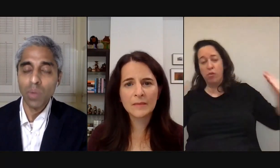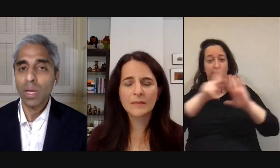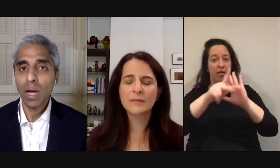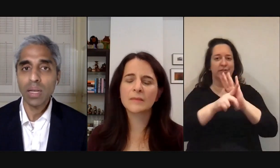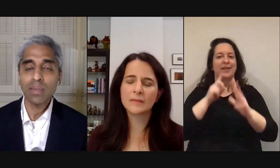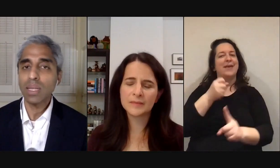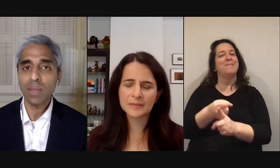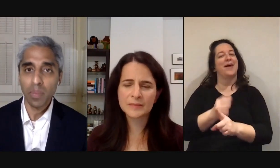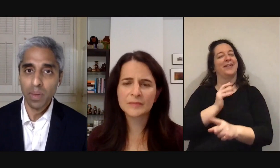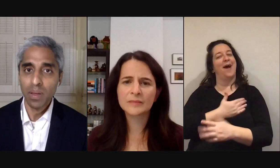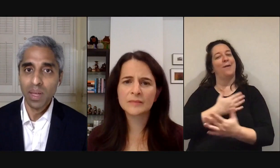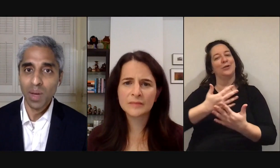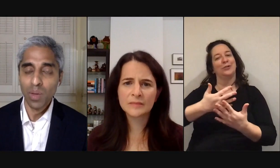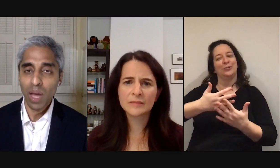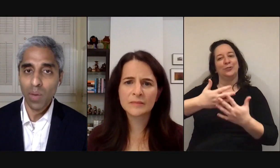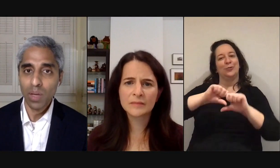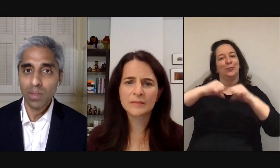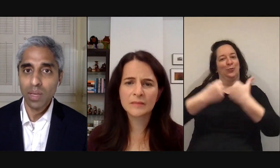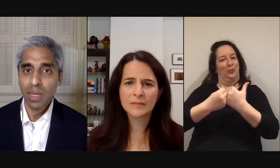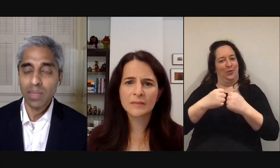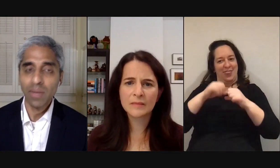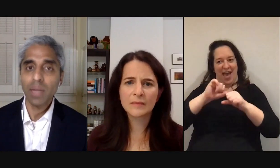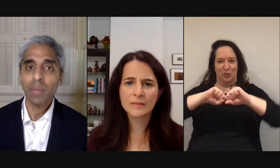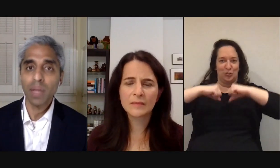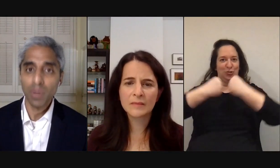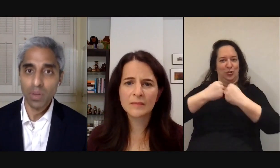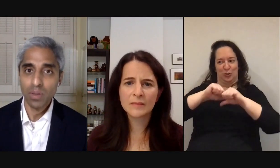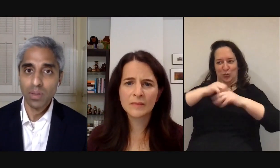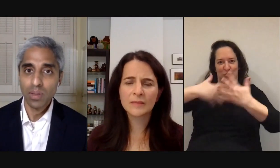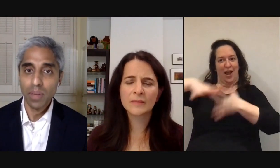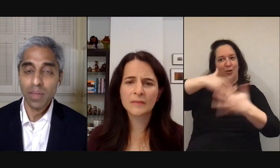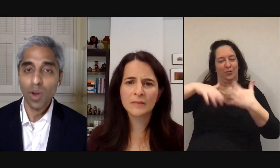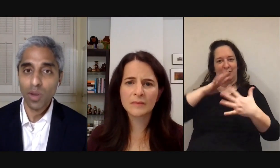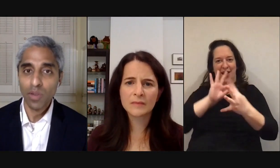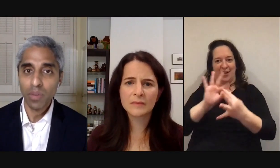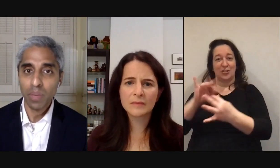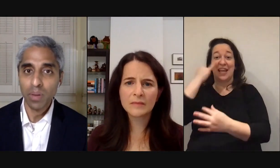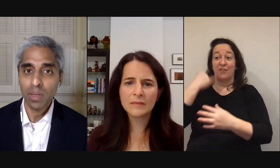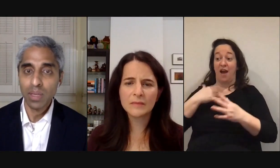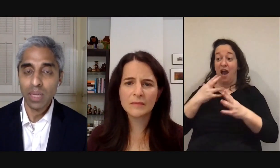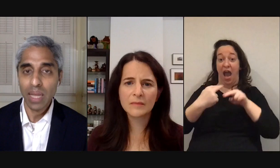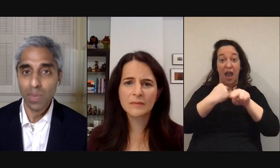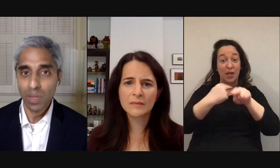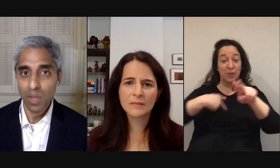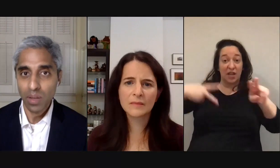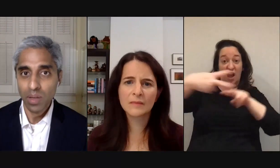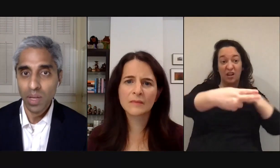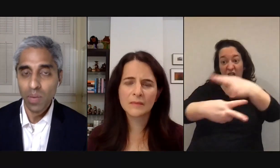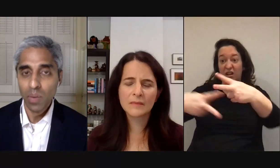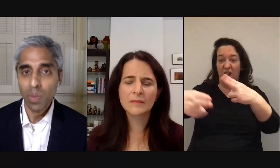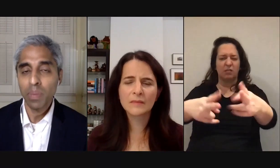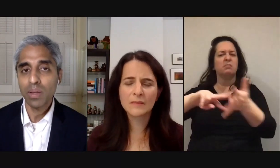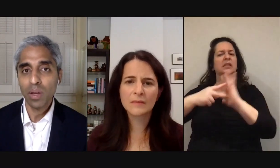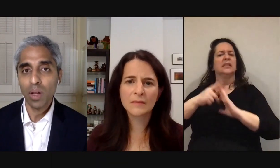when we cut cities up uh with highways and divide up neighborhoods it makes it harder for people to connect with each other